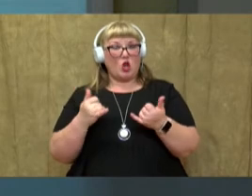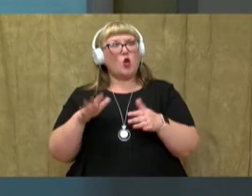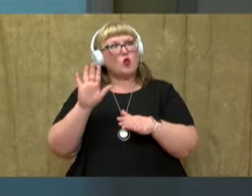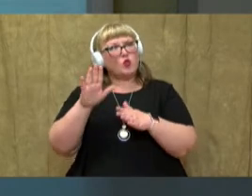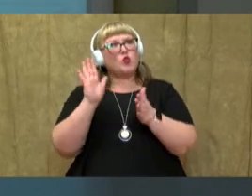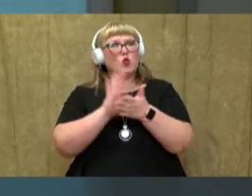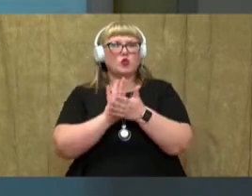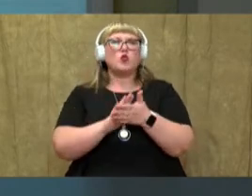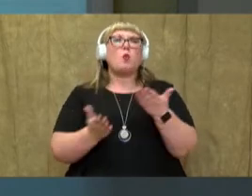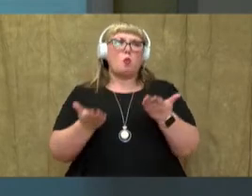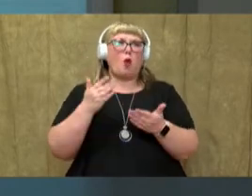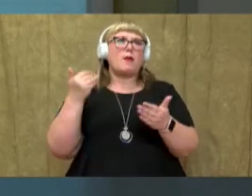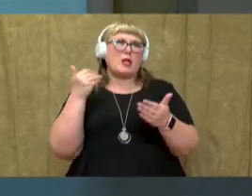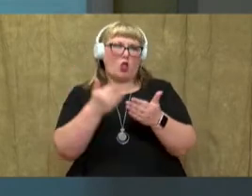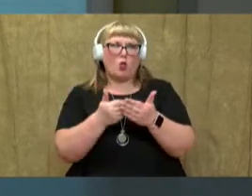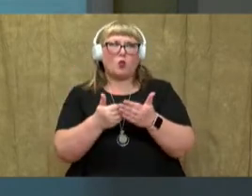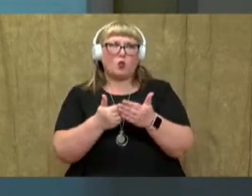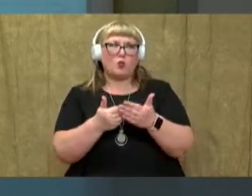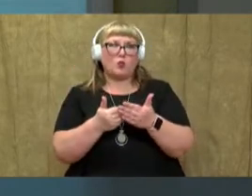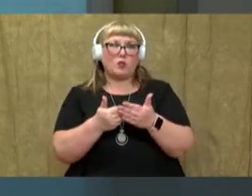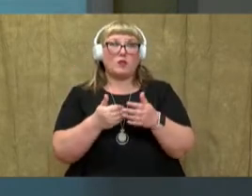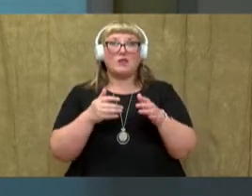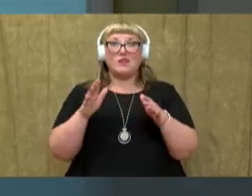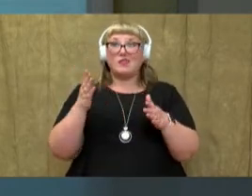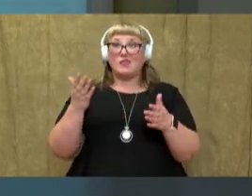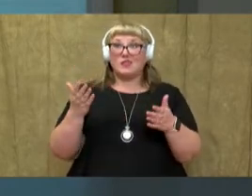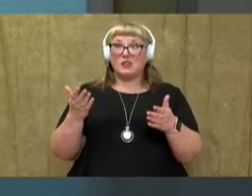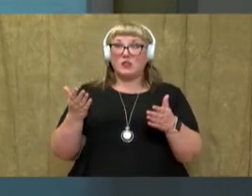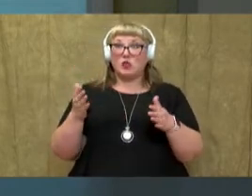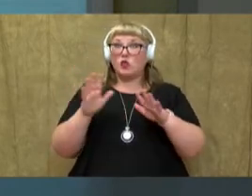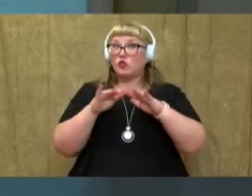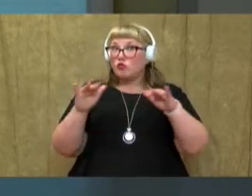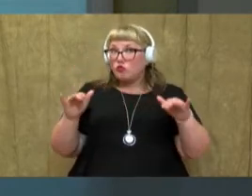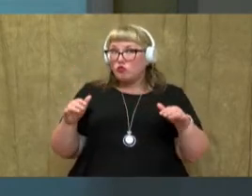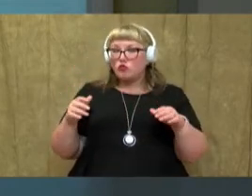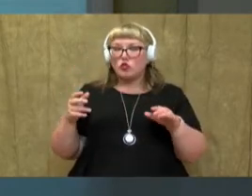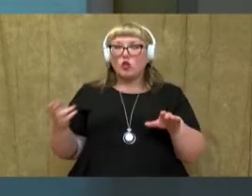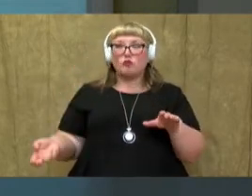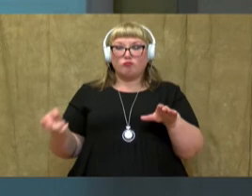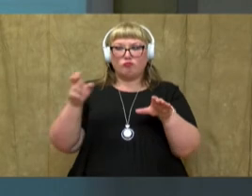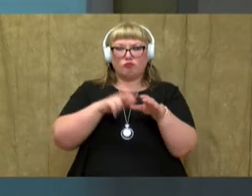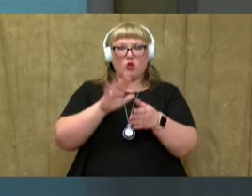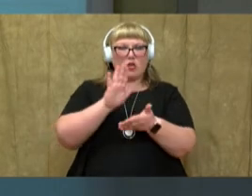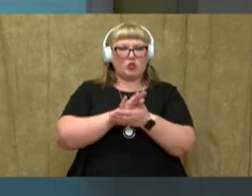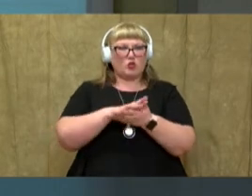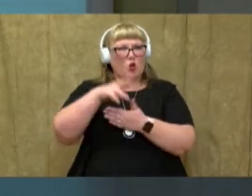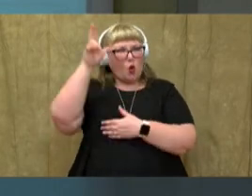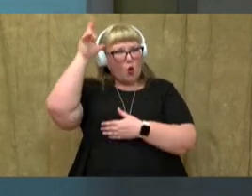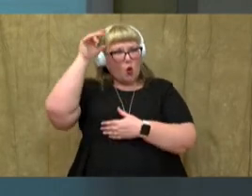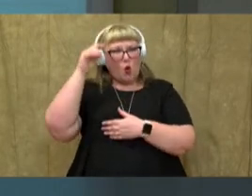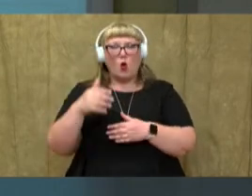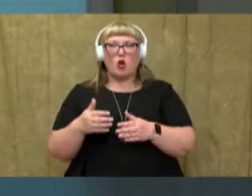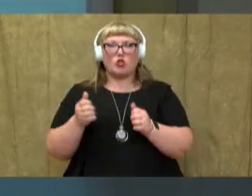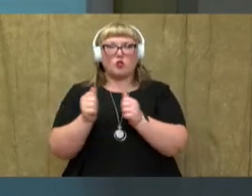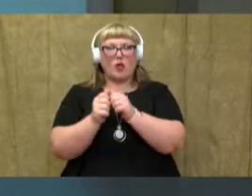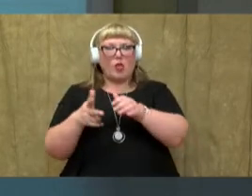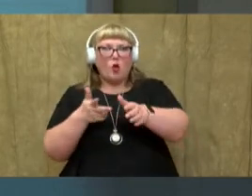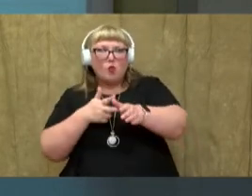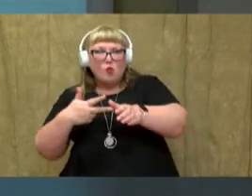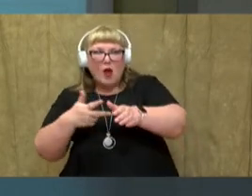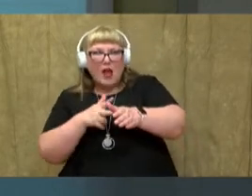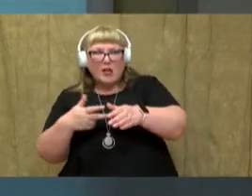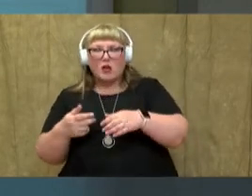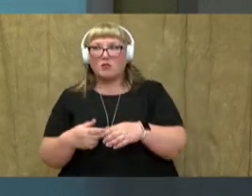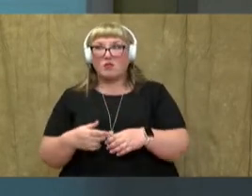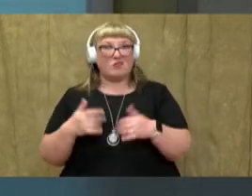hours. Also, children rode to school in a horse carriage. We don't do that today. You have buses and